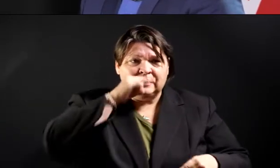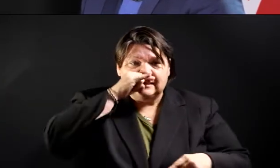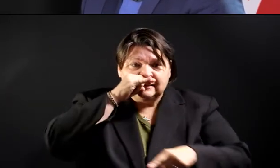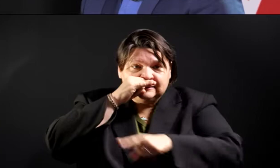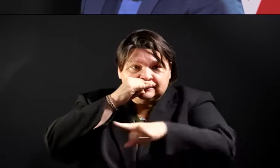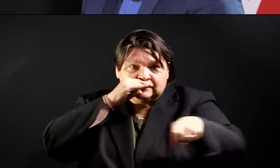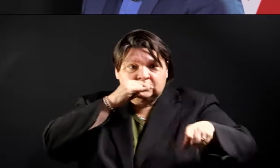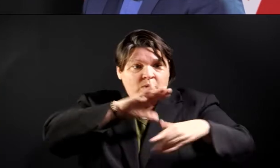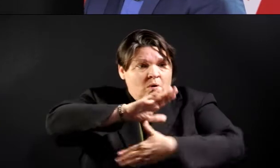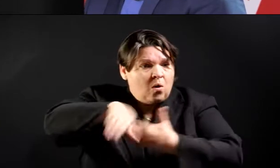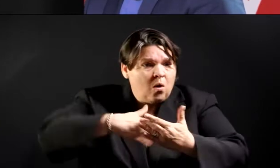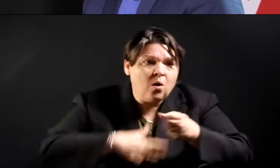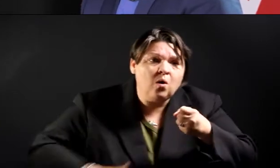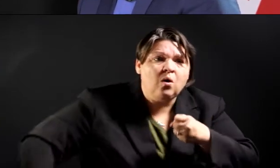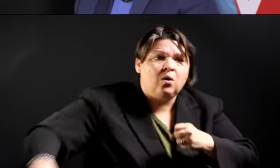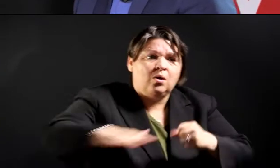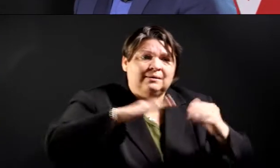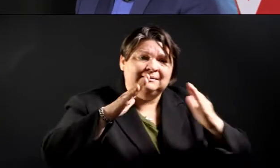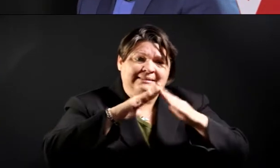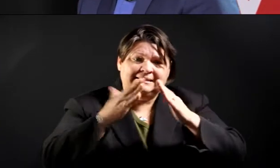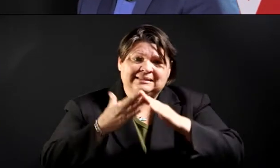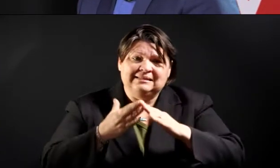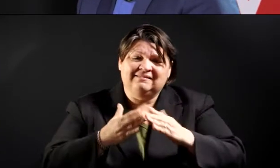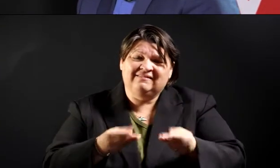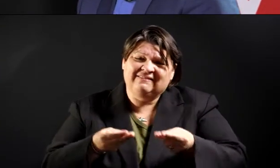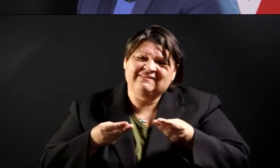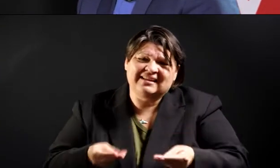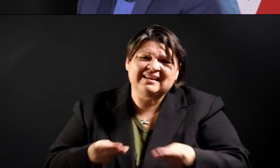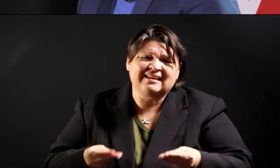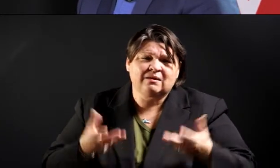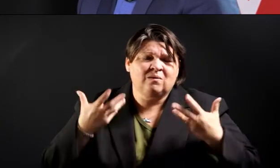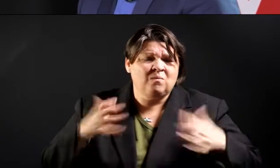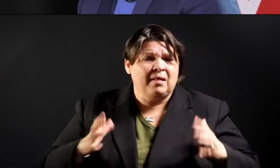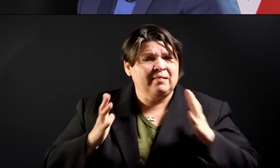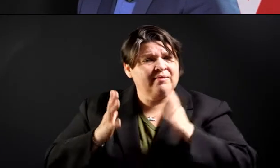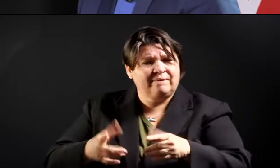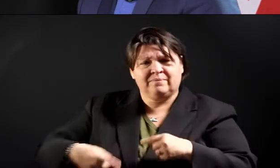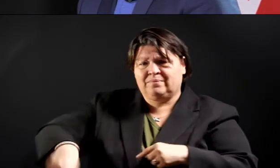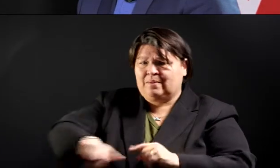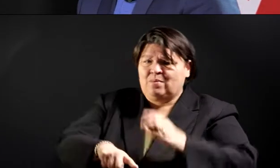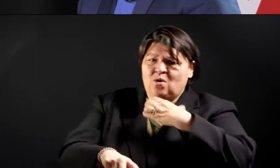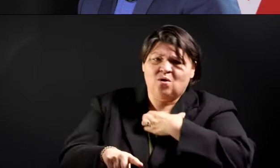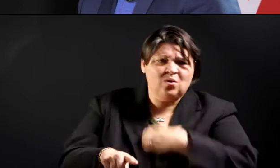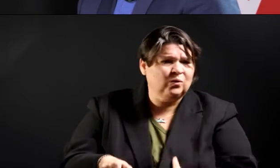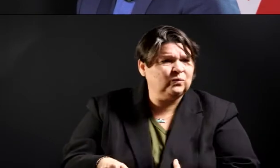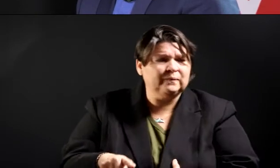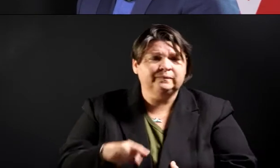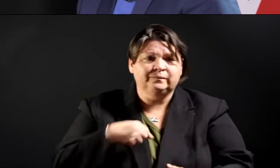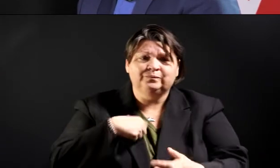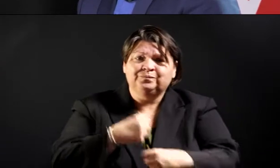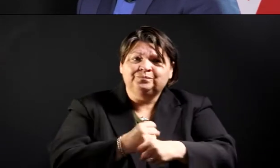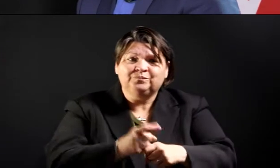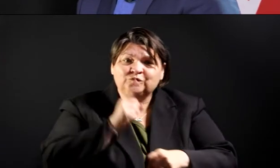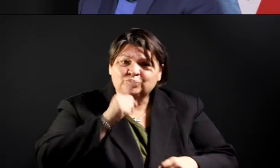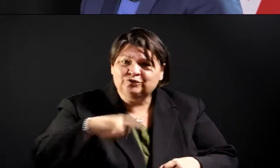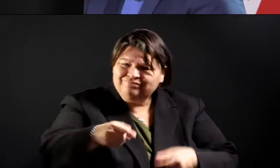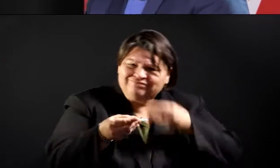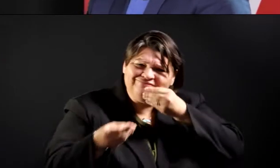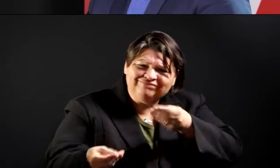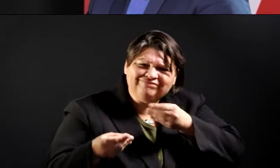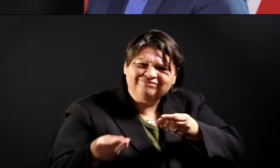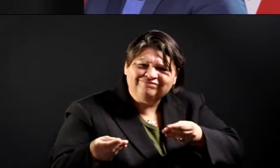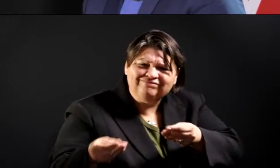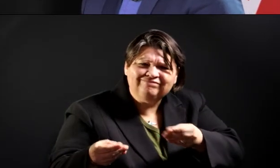leaving any child behind that is hungry. We have lots of gaps that we have filled in, and so literally, this has been a